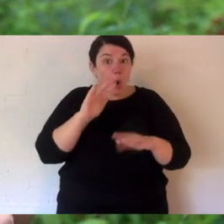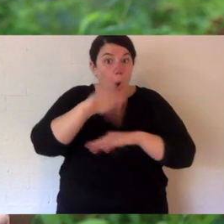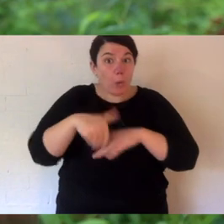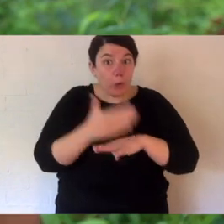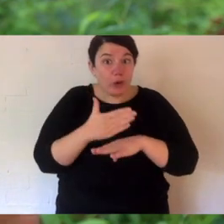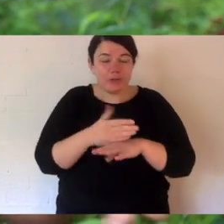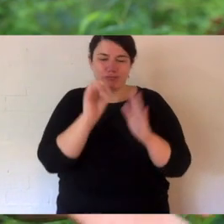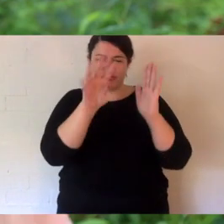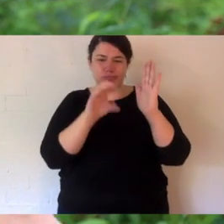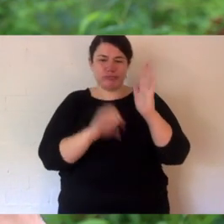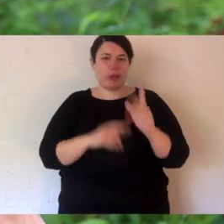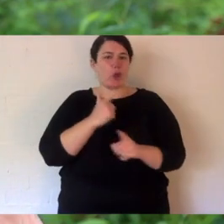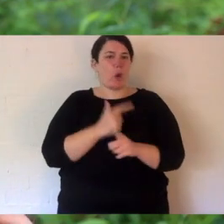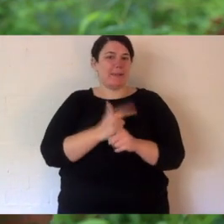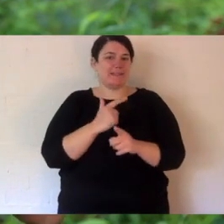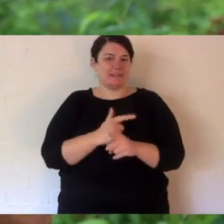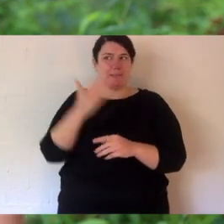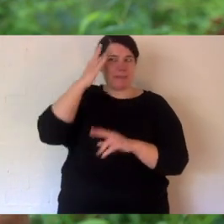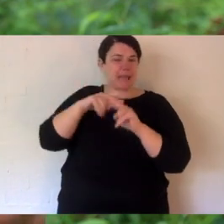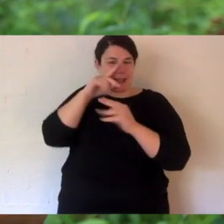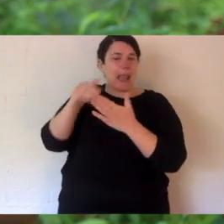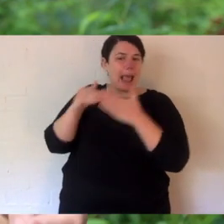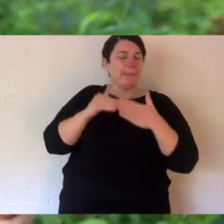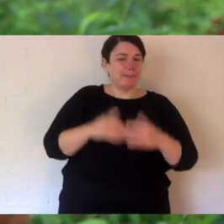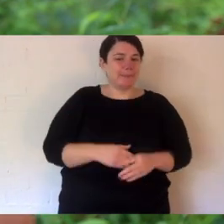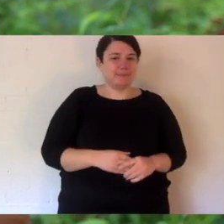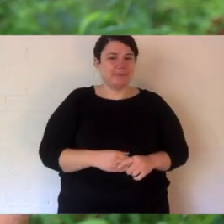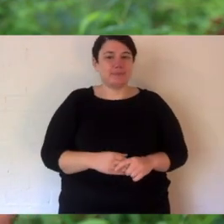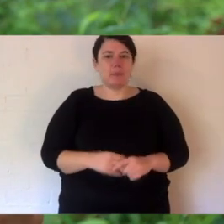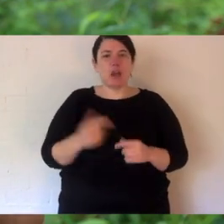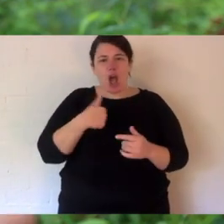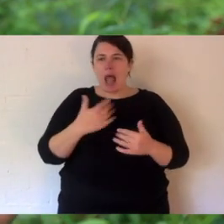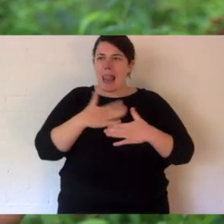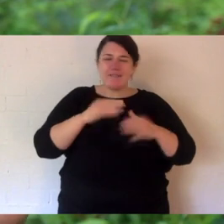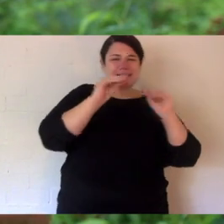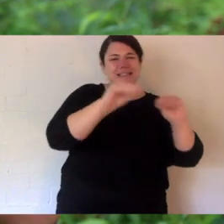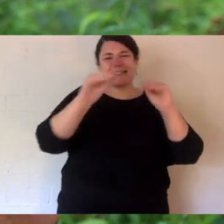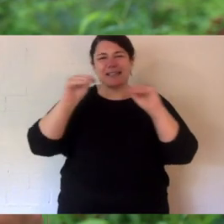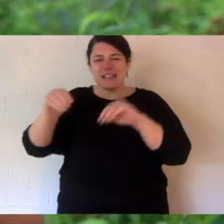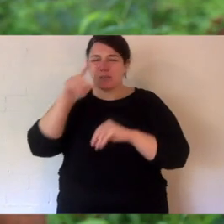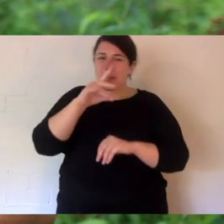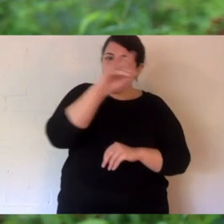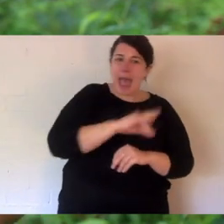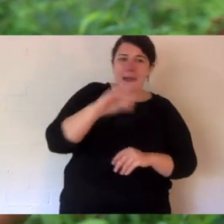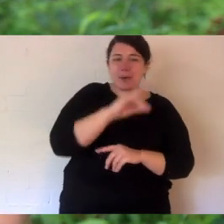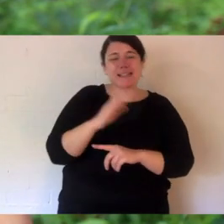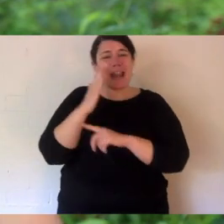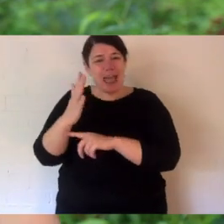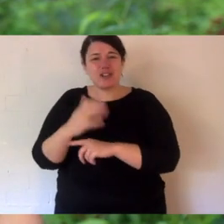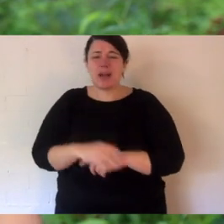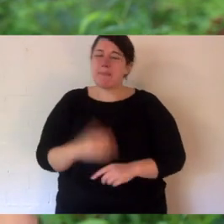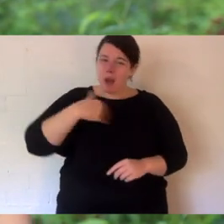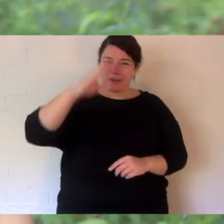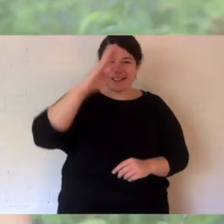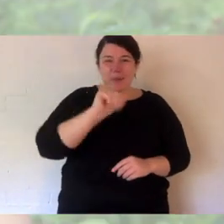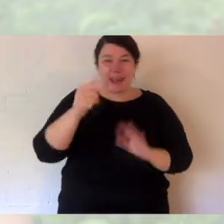your homework, just put it into the comments. This is what I do, connecting people with nature, and that can't stop. I'll see you